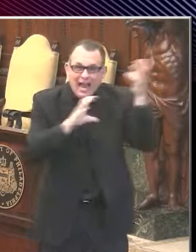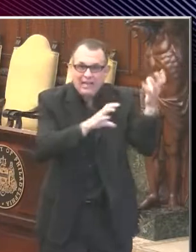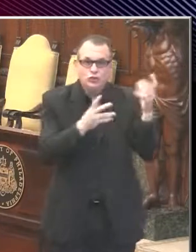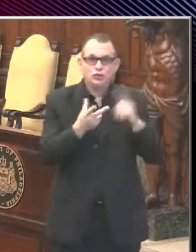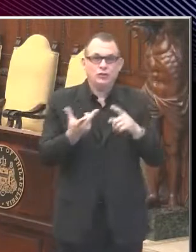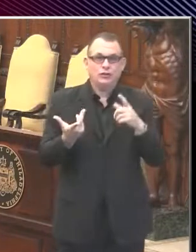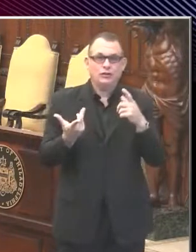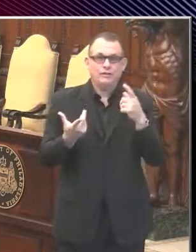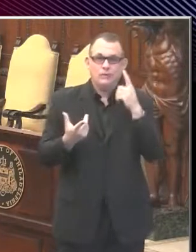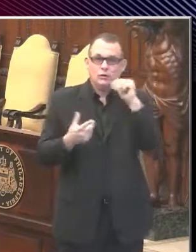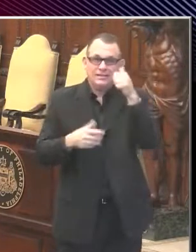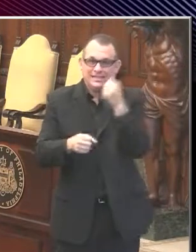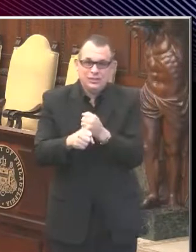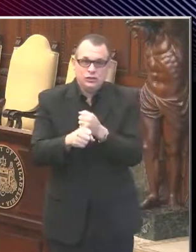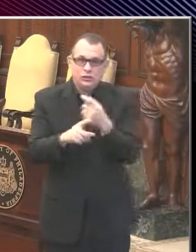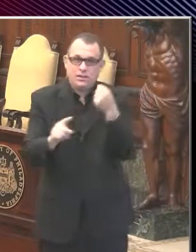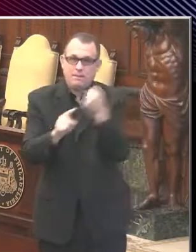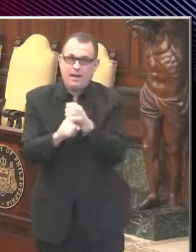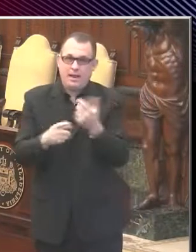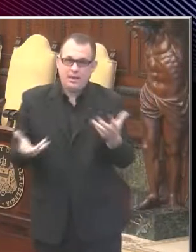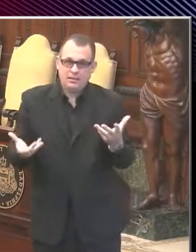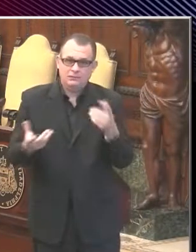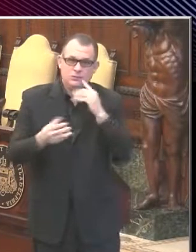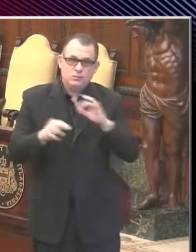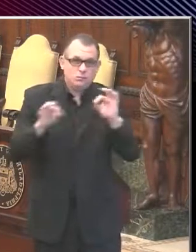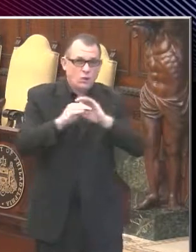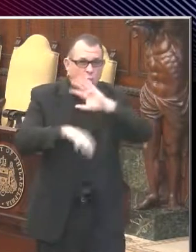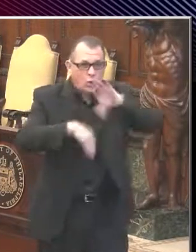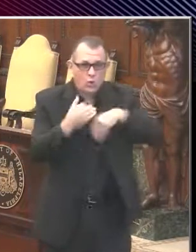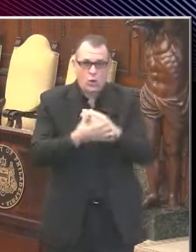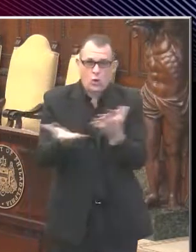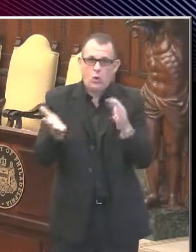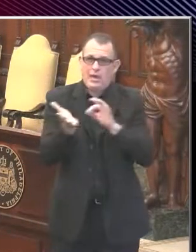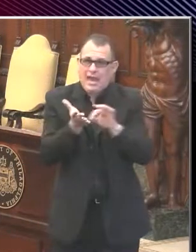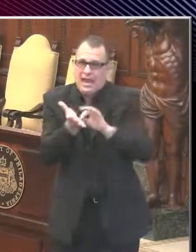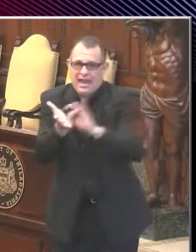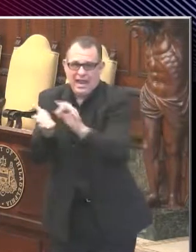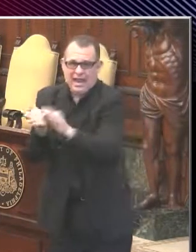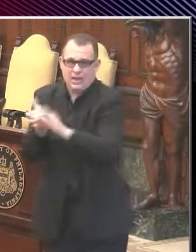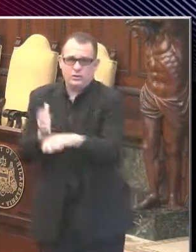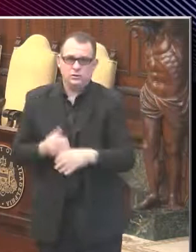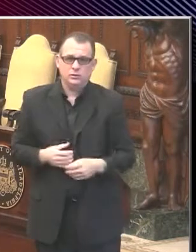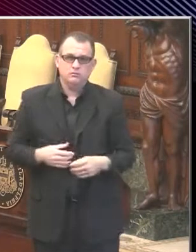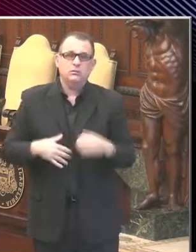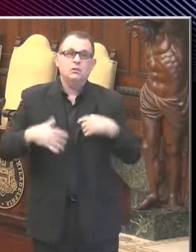it's very, very important that we all are we're all counting. So now I'll turn it over to Dr. Farley for his update.